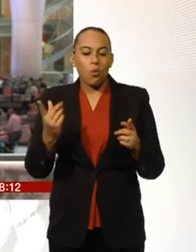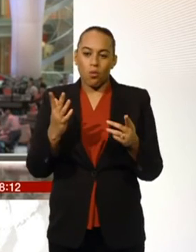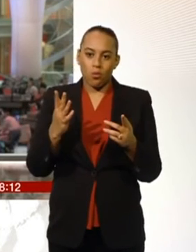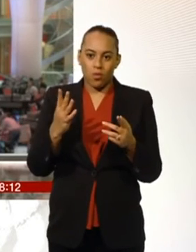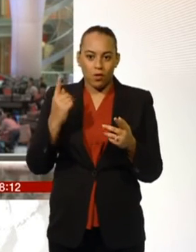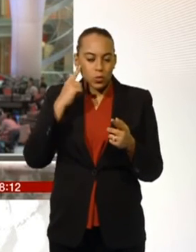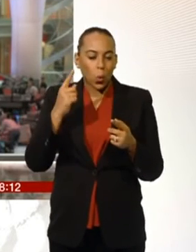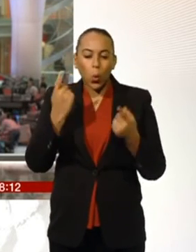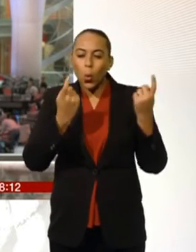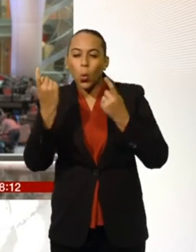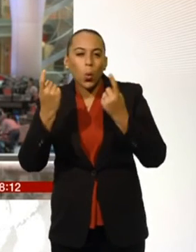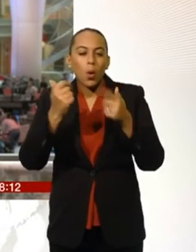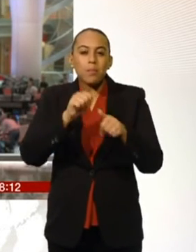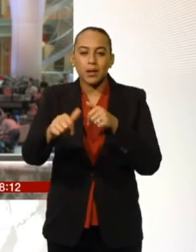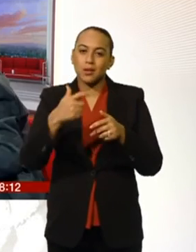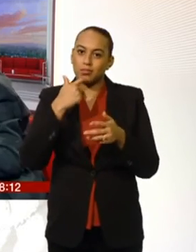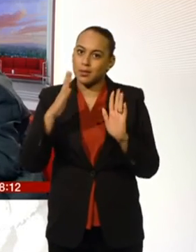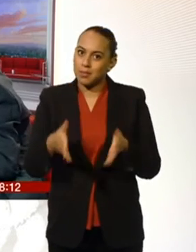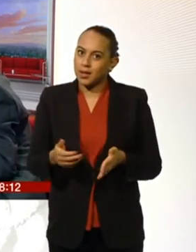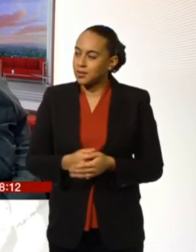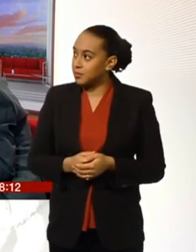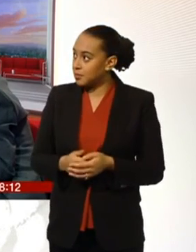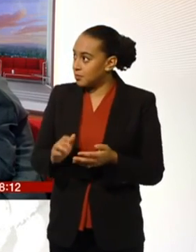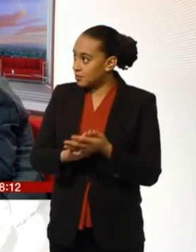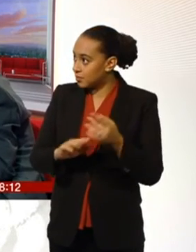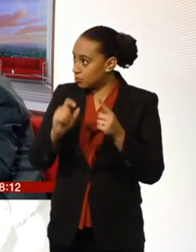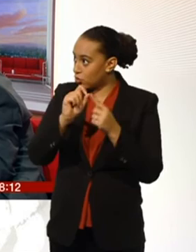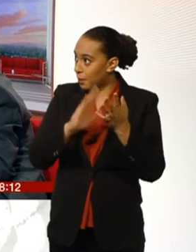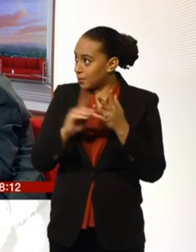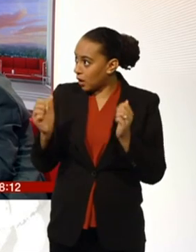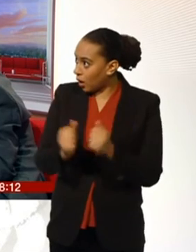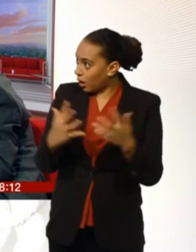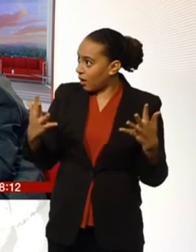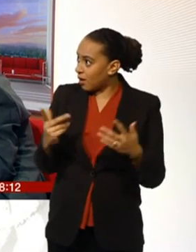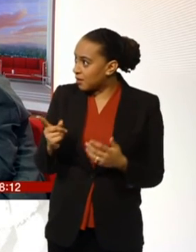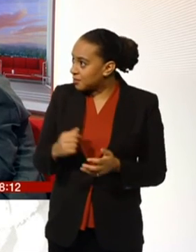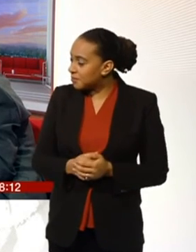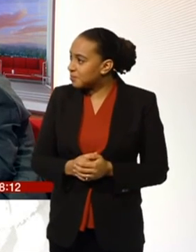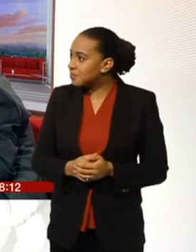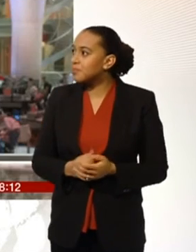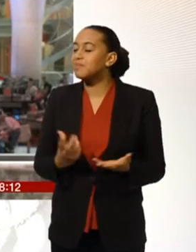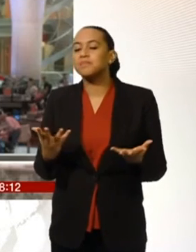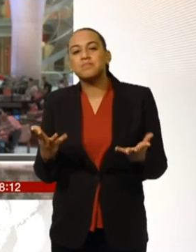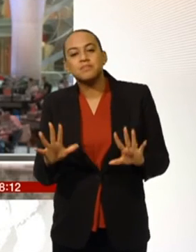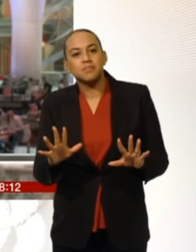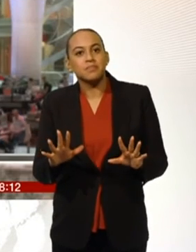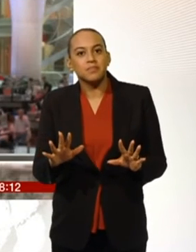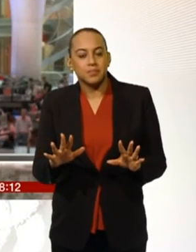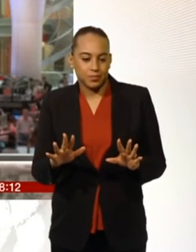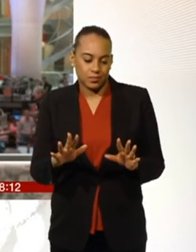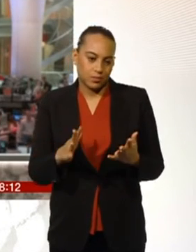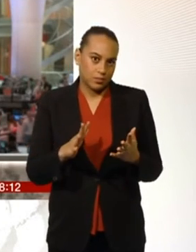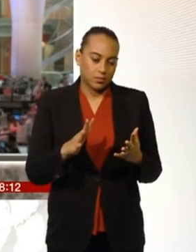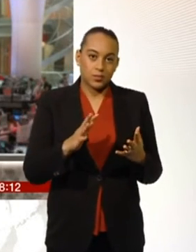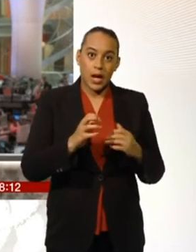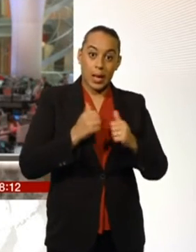going energy shopping actually. So you don't agree with the prime minister that prices aren't falling fast enough? Well look, wholesale price falls is always